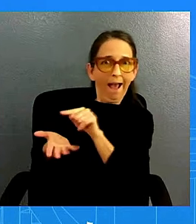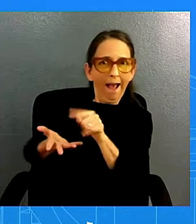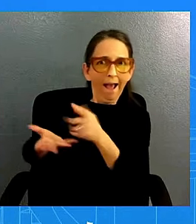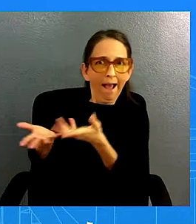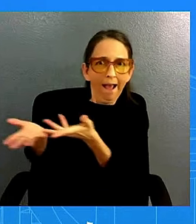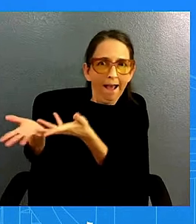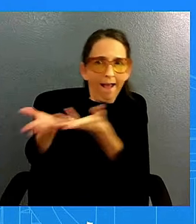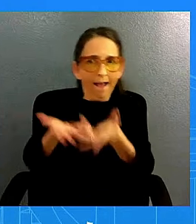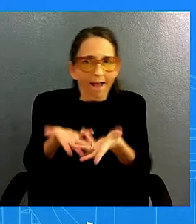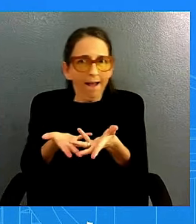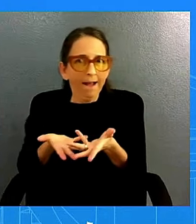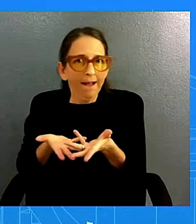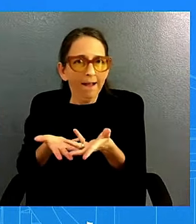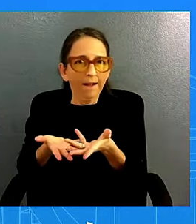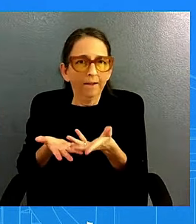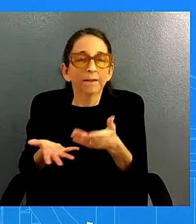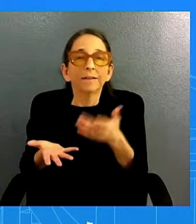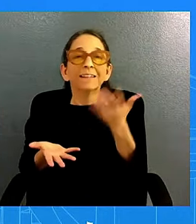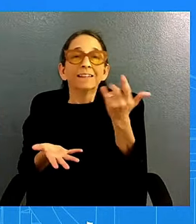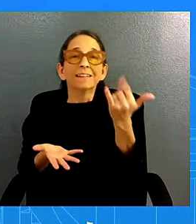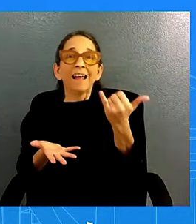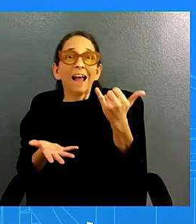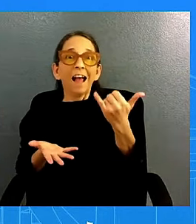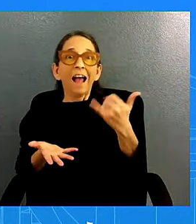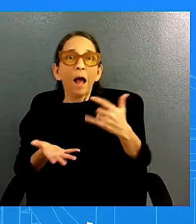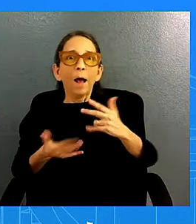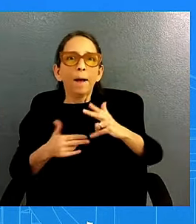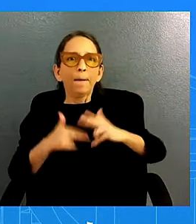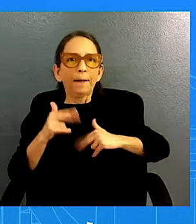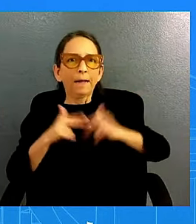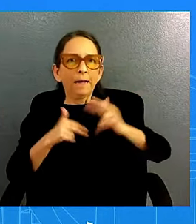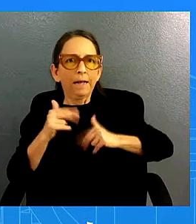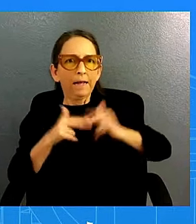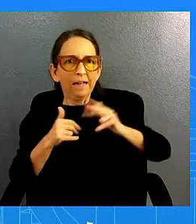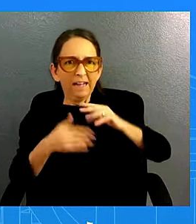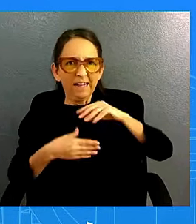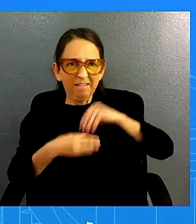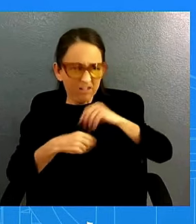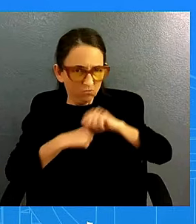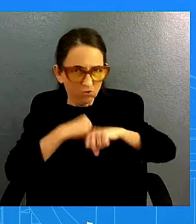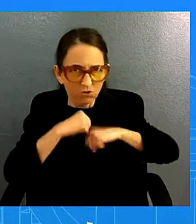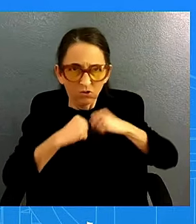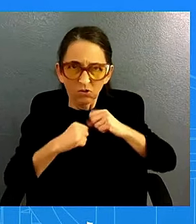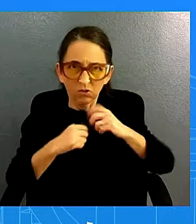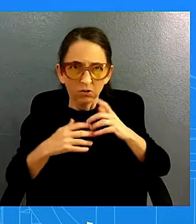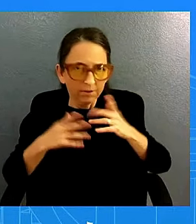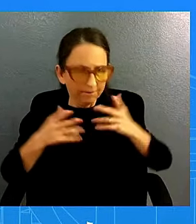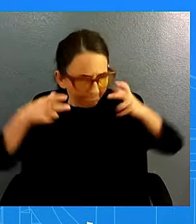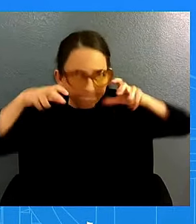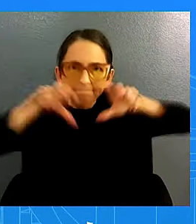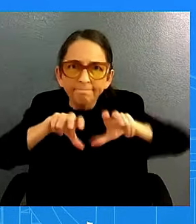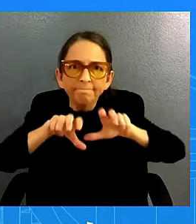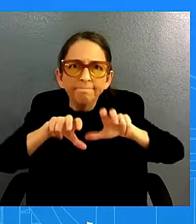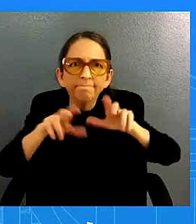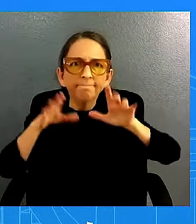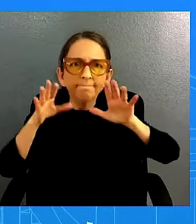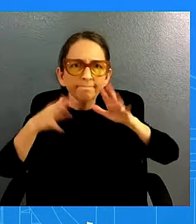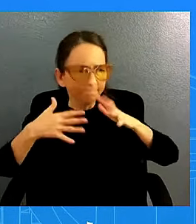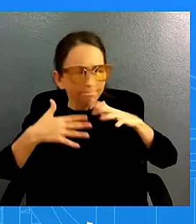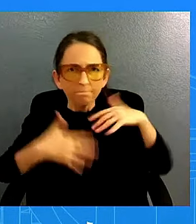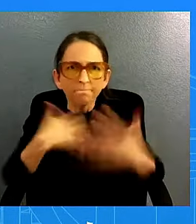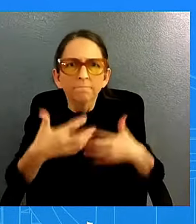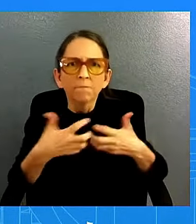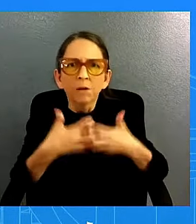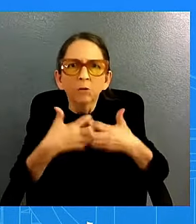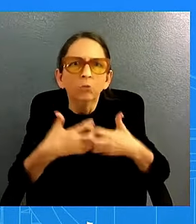members and now he's rebuilding our infrastructure and investing in the manufacturing sector to strengthen these chains he took on big pharma to lower prescription drug